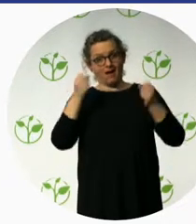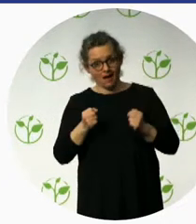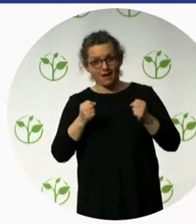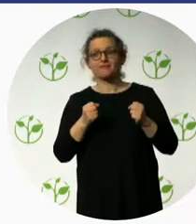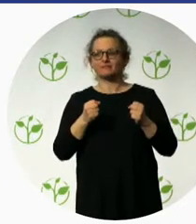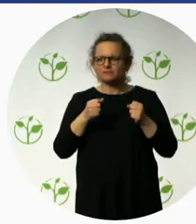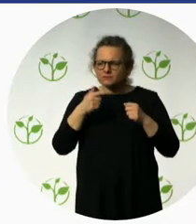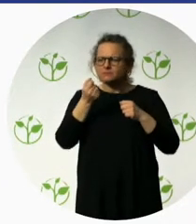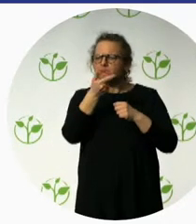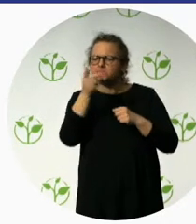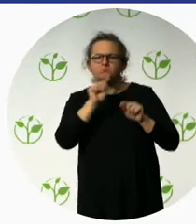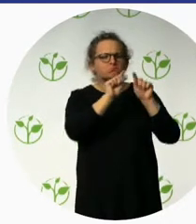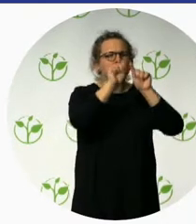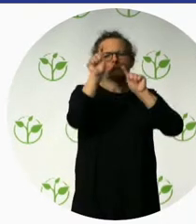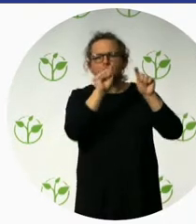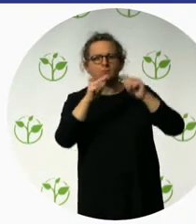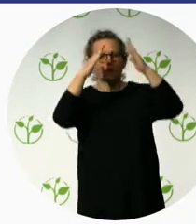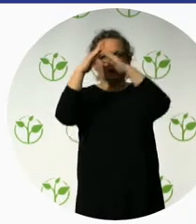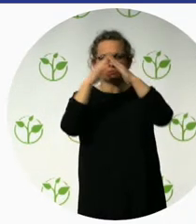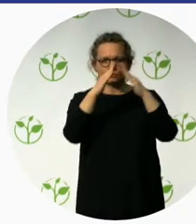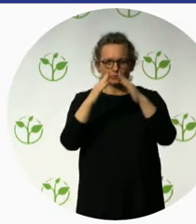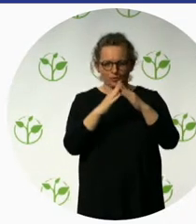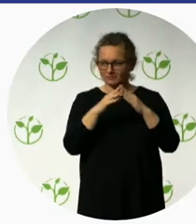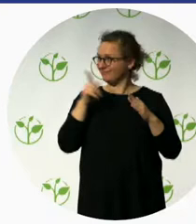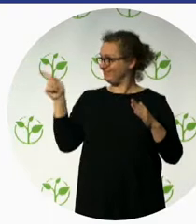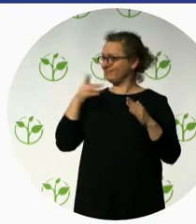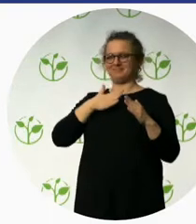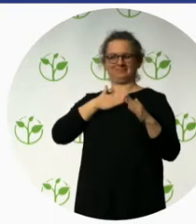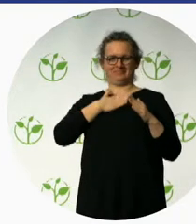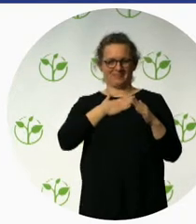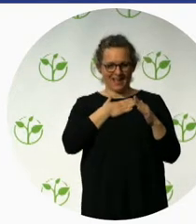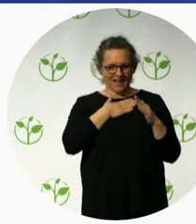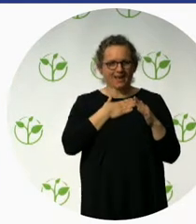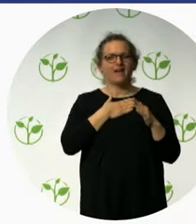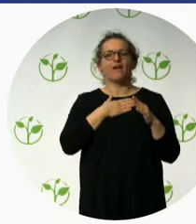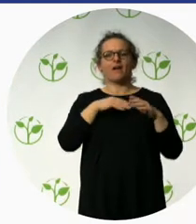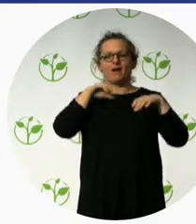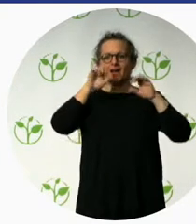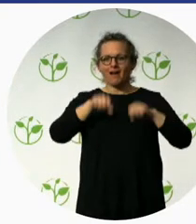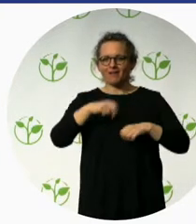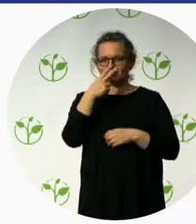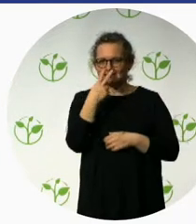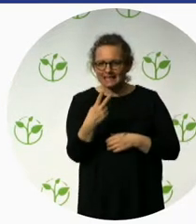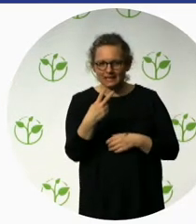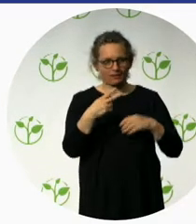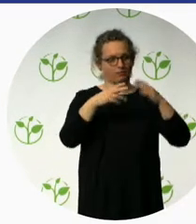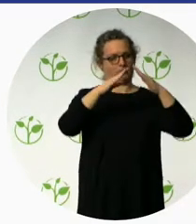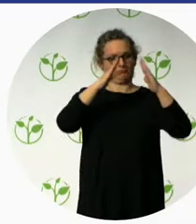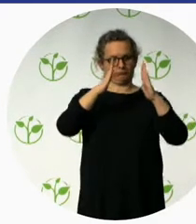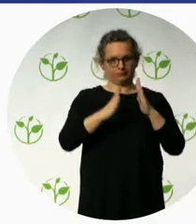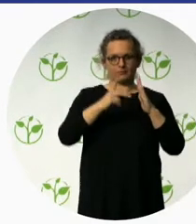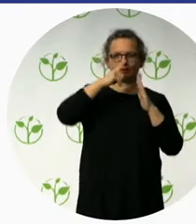meaning the countryside, the spa, the sea, and the mountains. Then we developed also activities